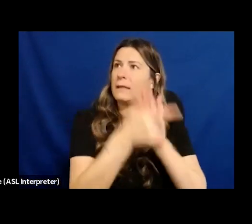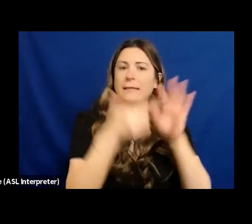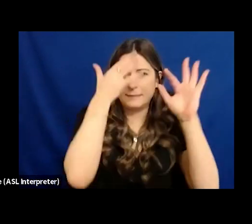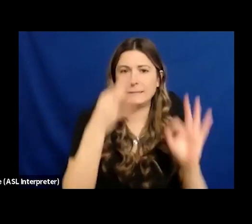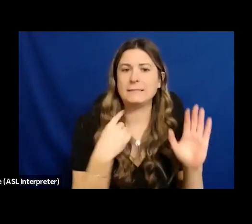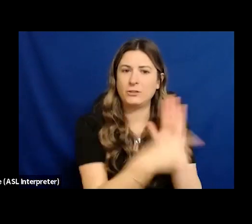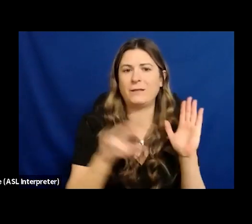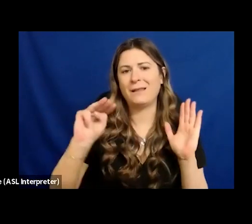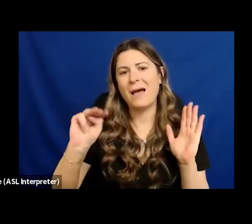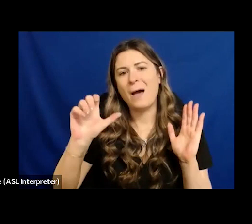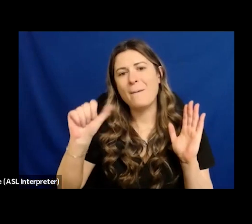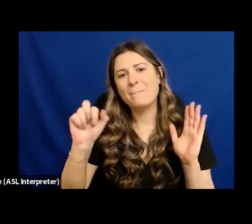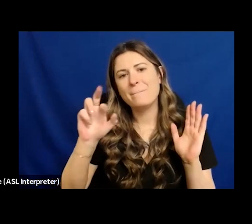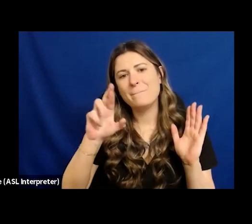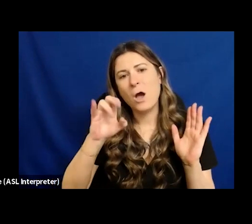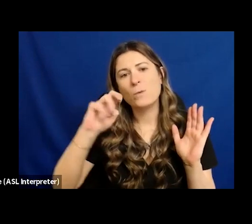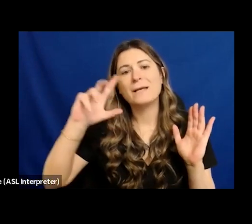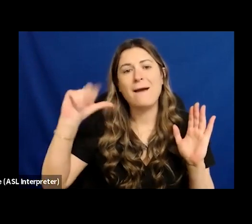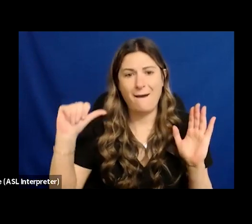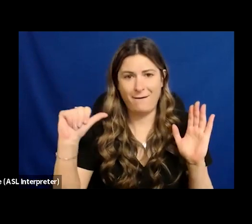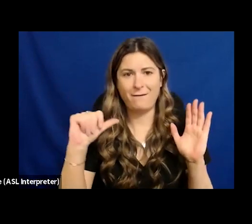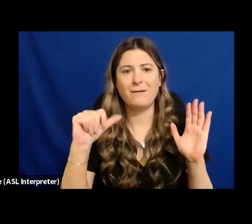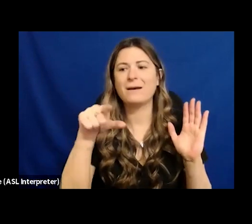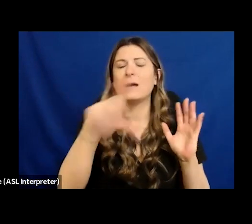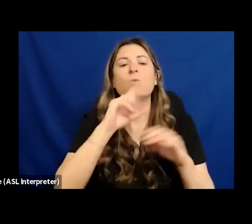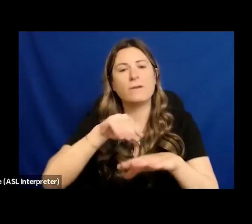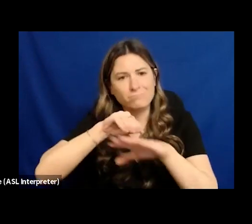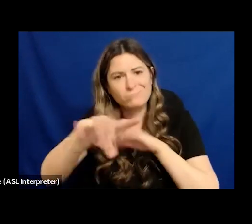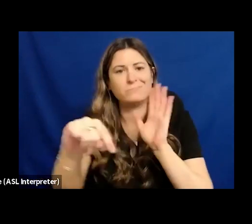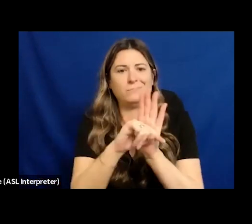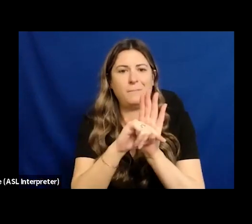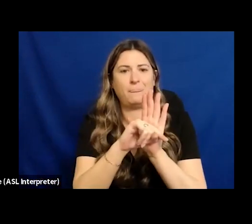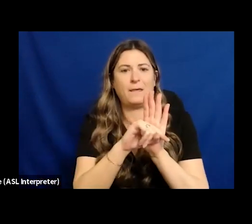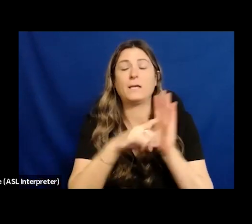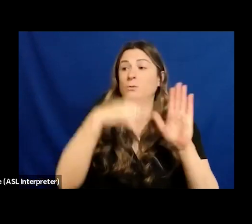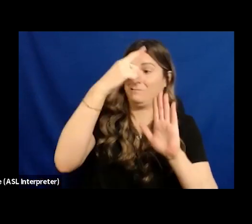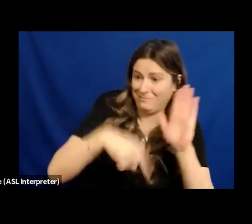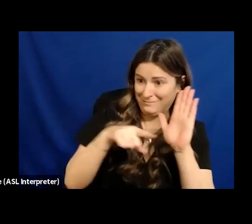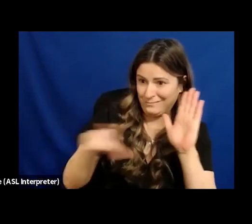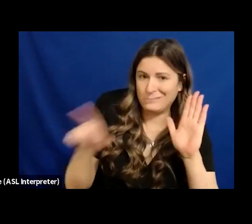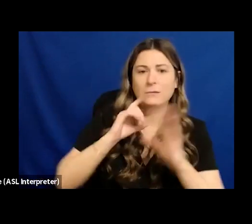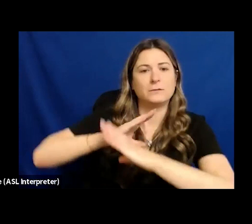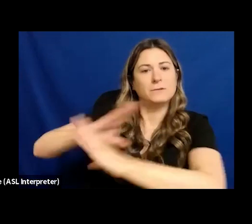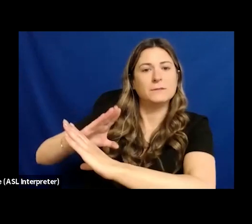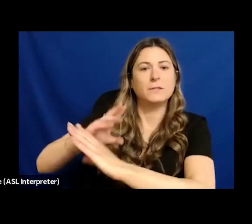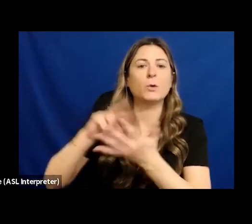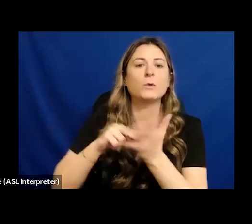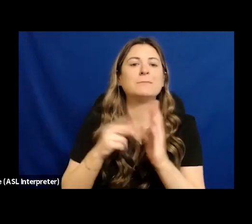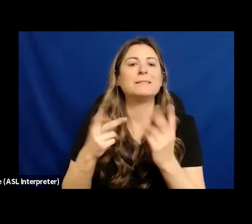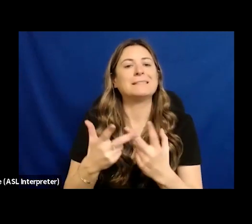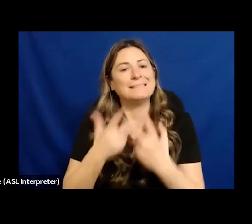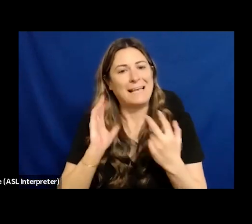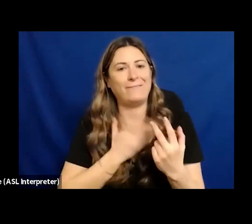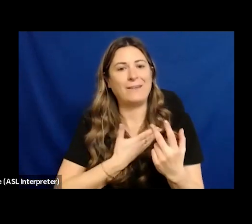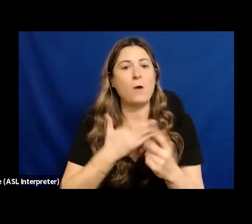development and save our fishing rights and for us fishing rights is about a way of